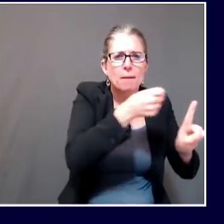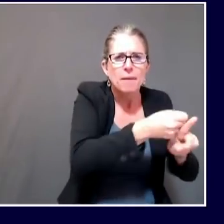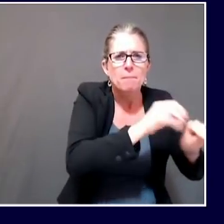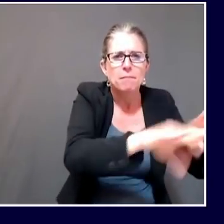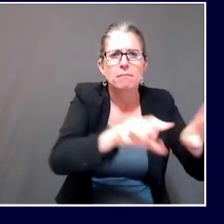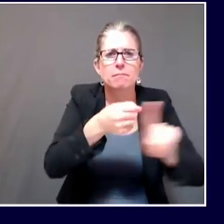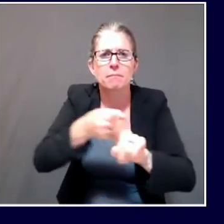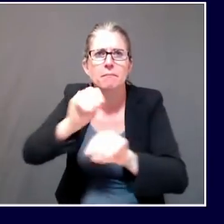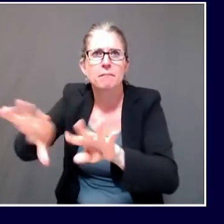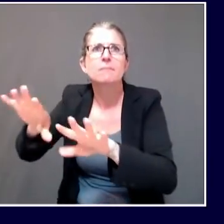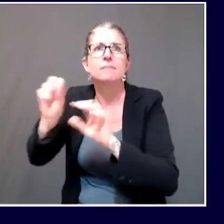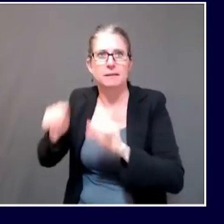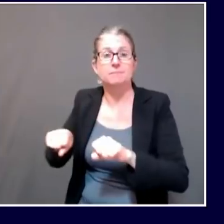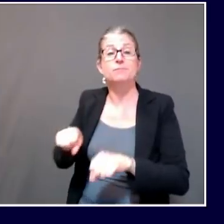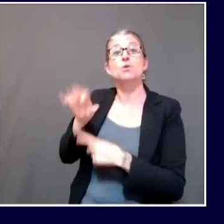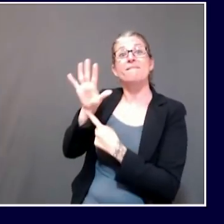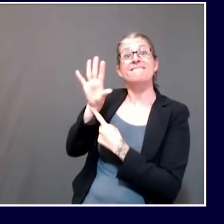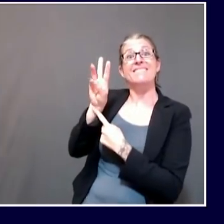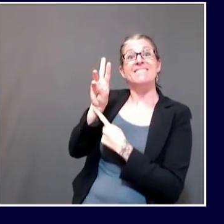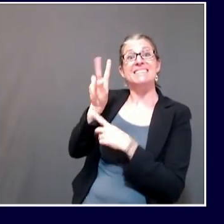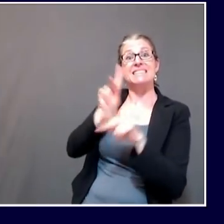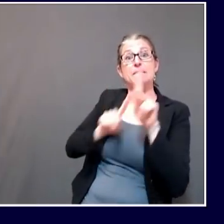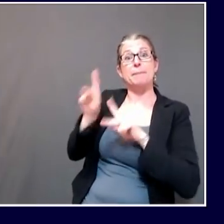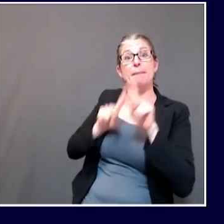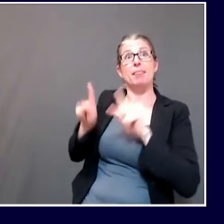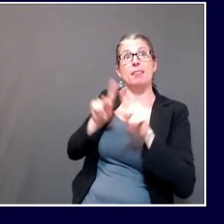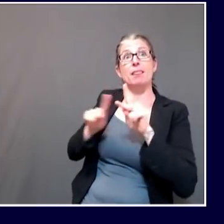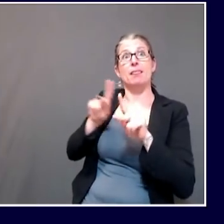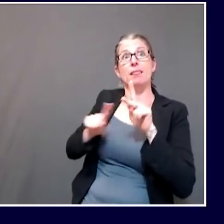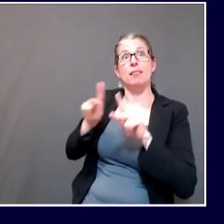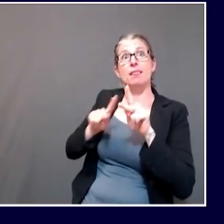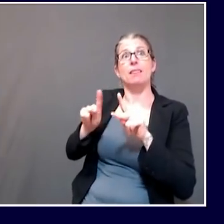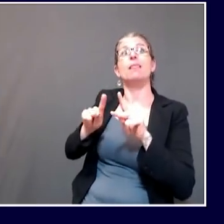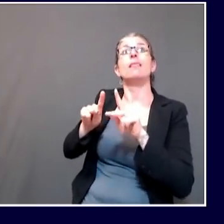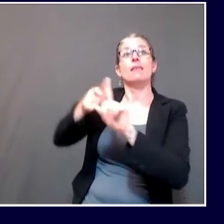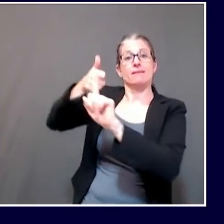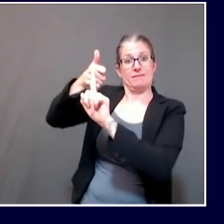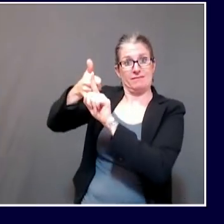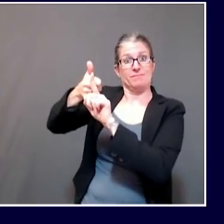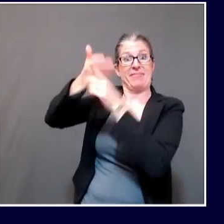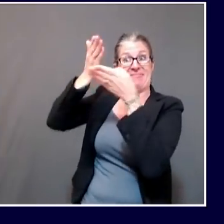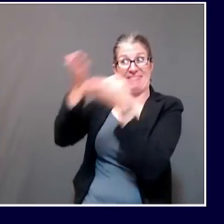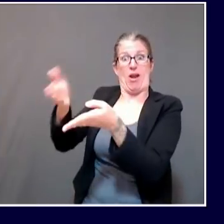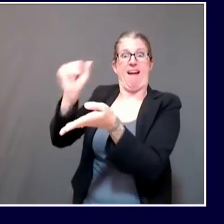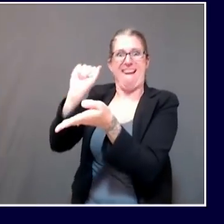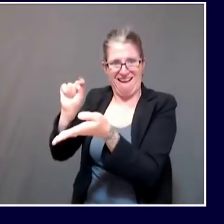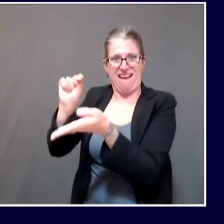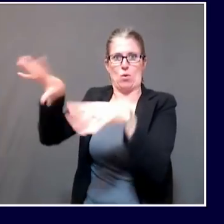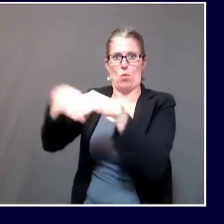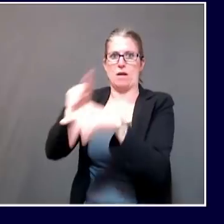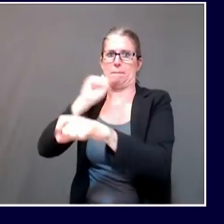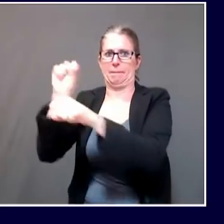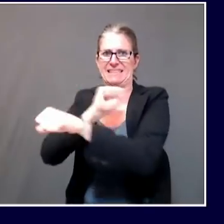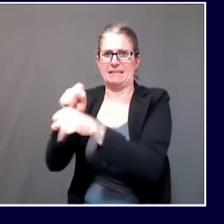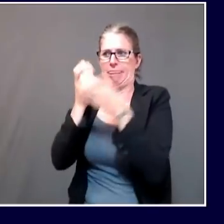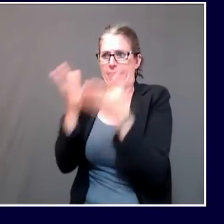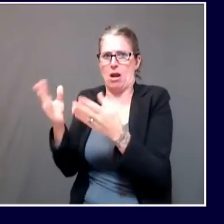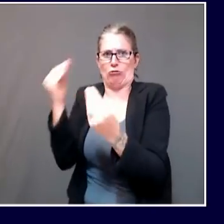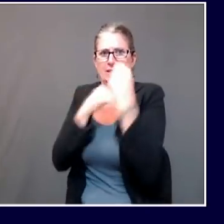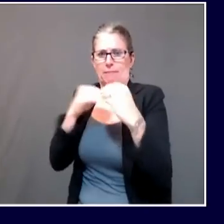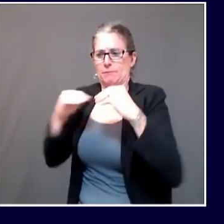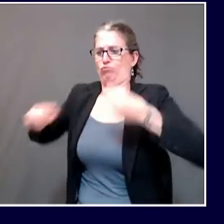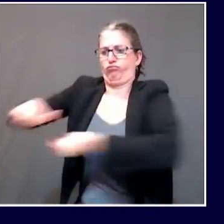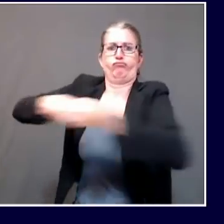of those 134 are guests that attended the wedding itself, as well as their secondary and